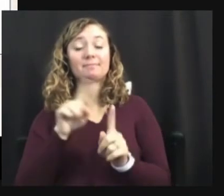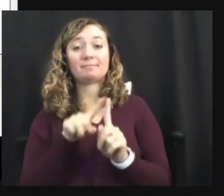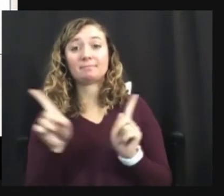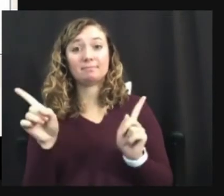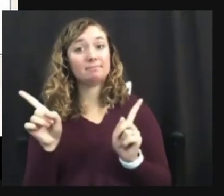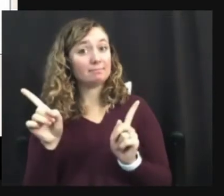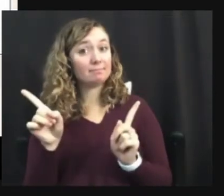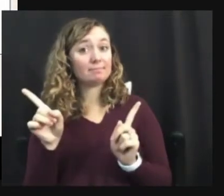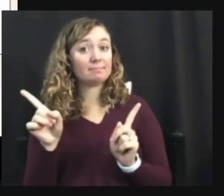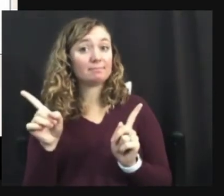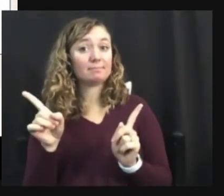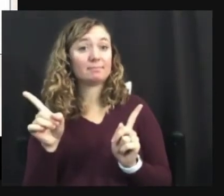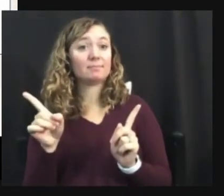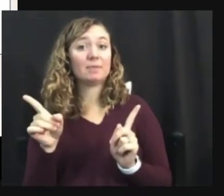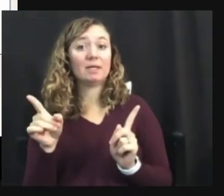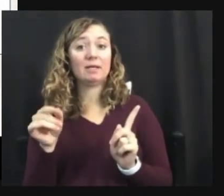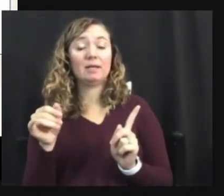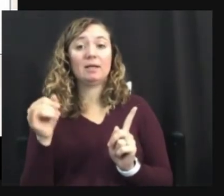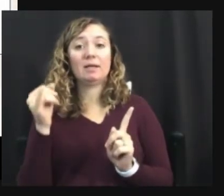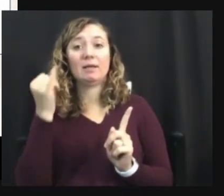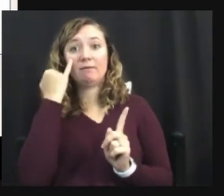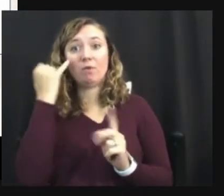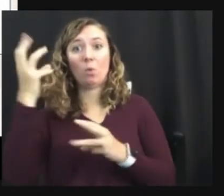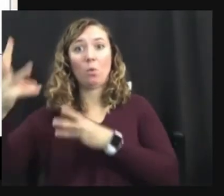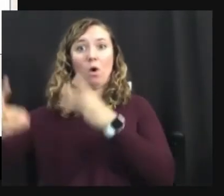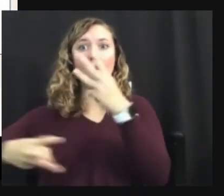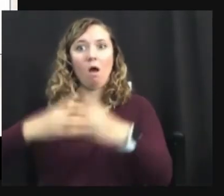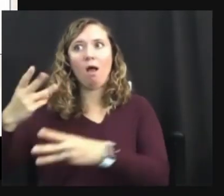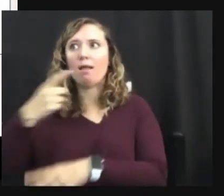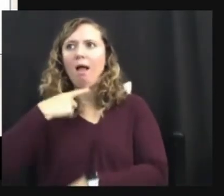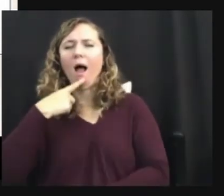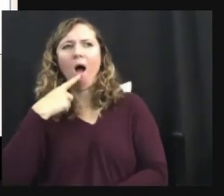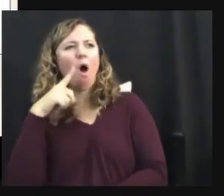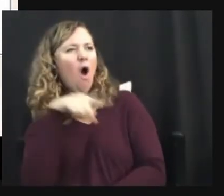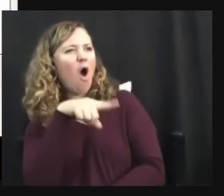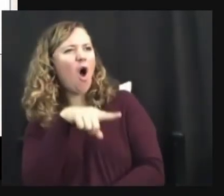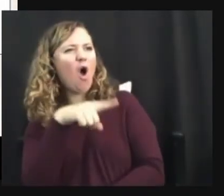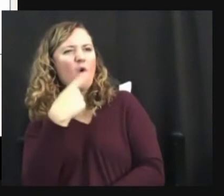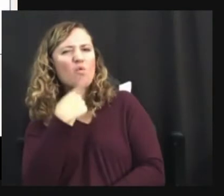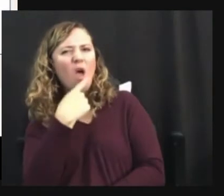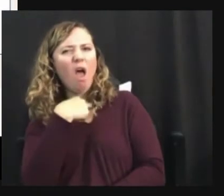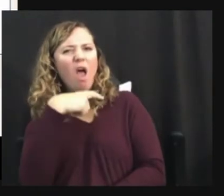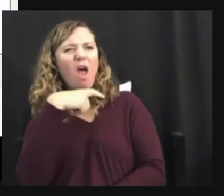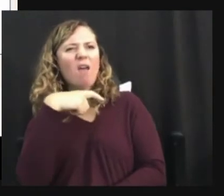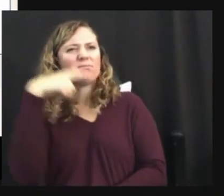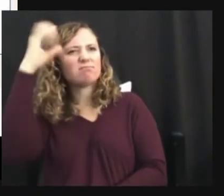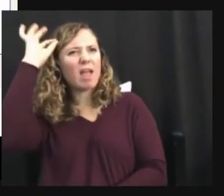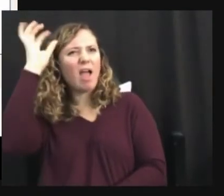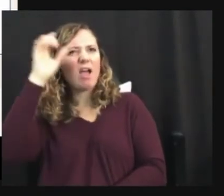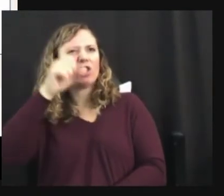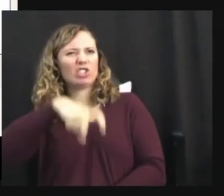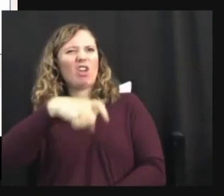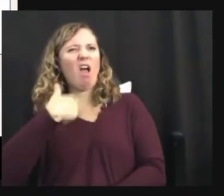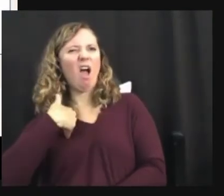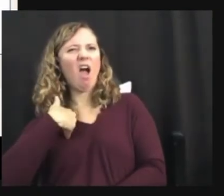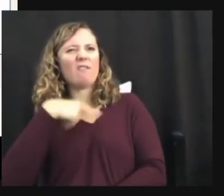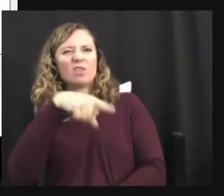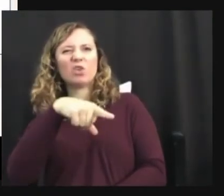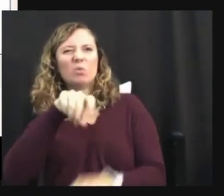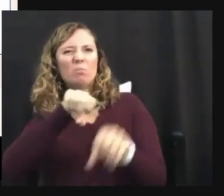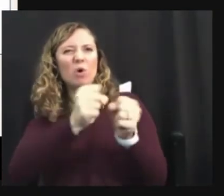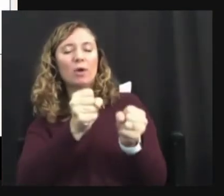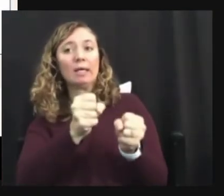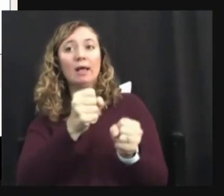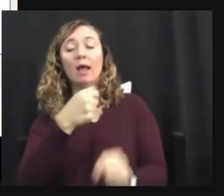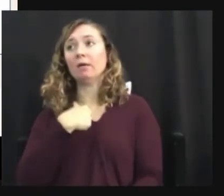the world at large said, no, you should have red hair instead. Then I would be considered broken. I'd have to dye my hair in